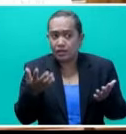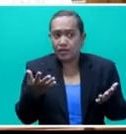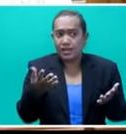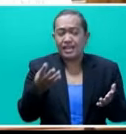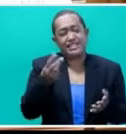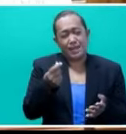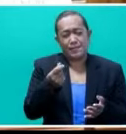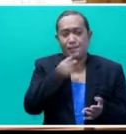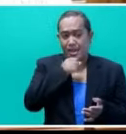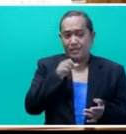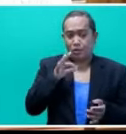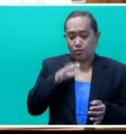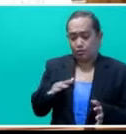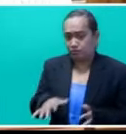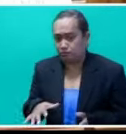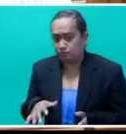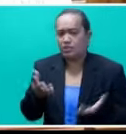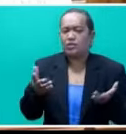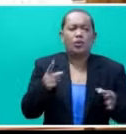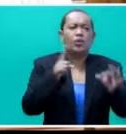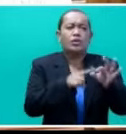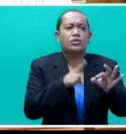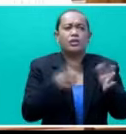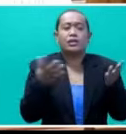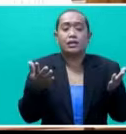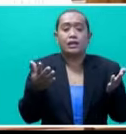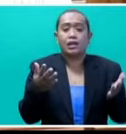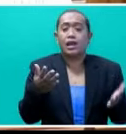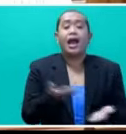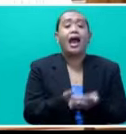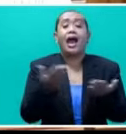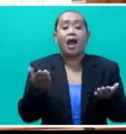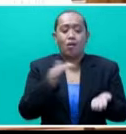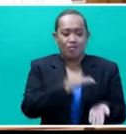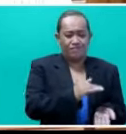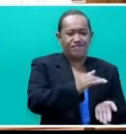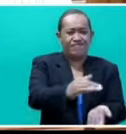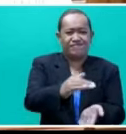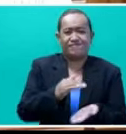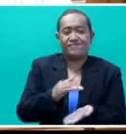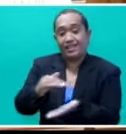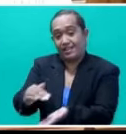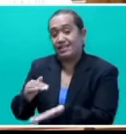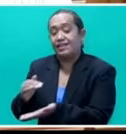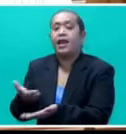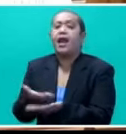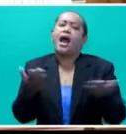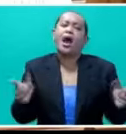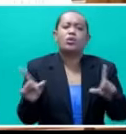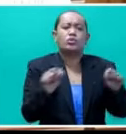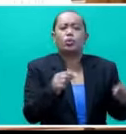to come late. So that's my question. Is what is the modality used in the distribution? Thank you, Honorable.